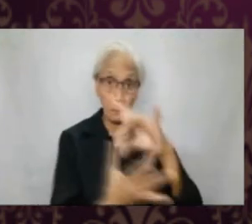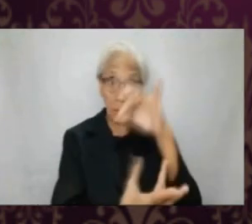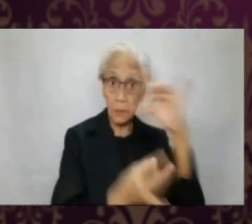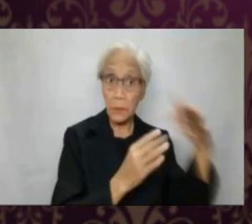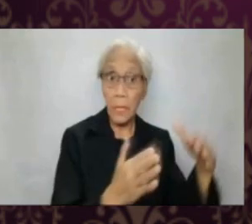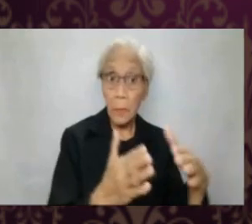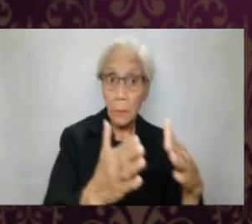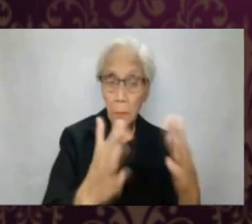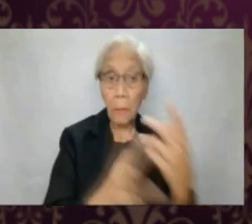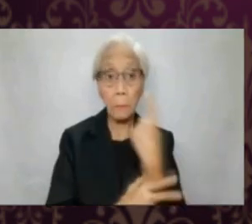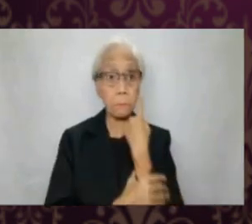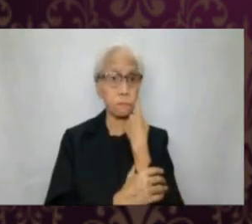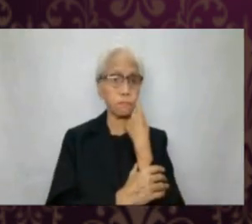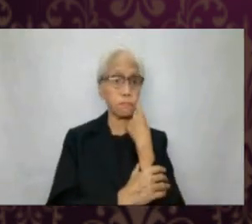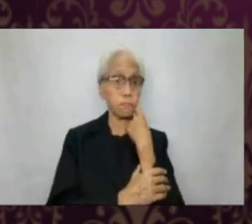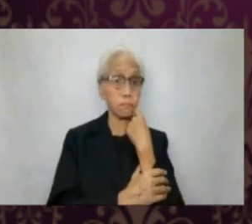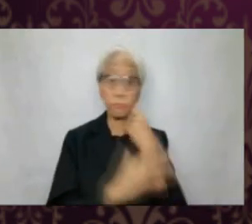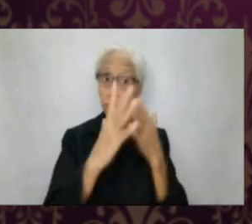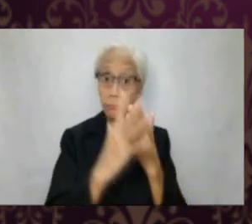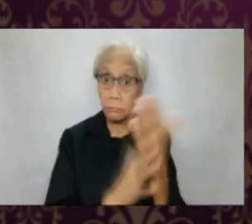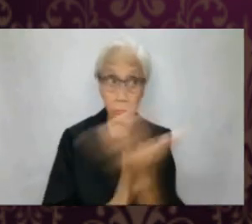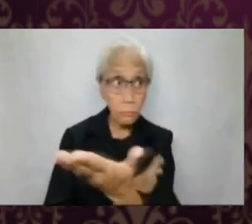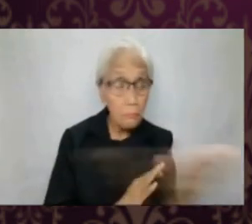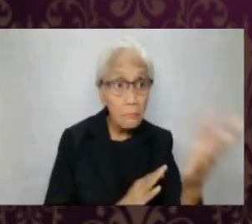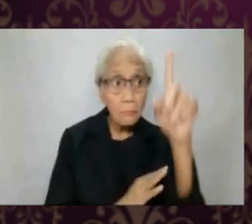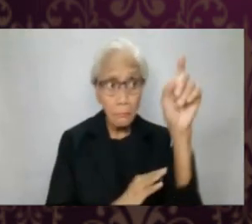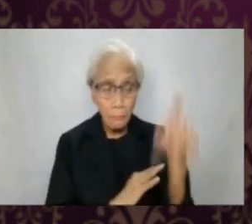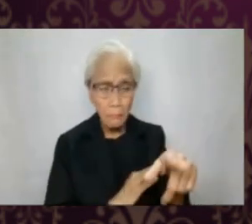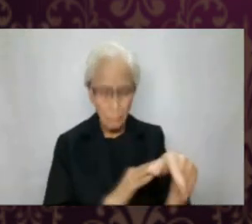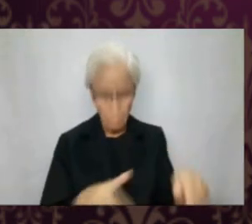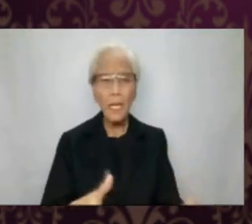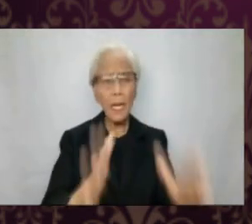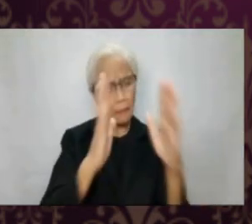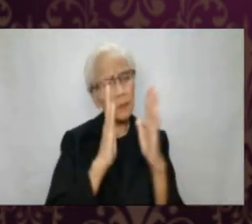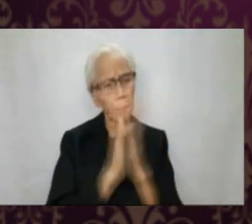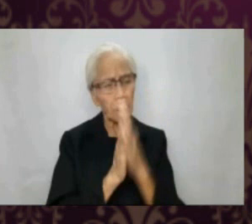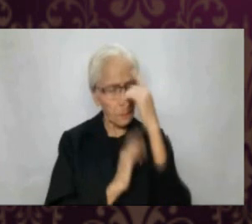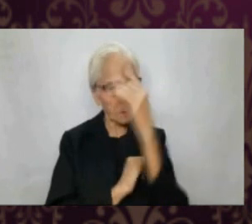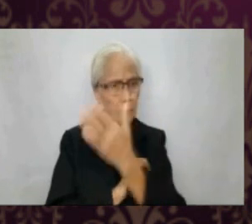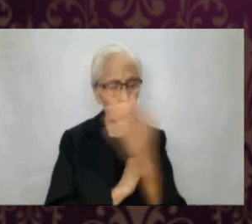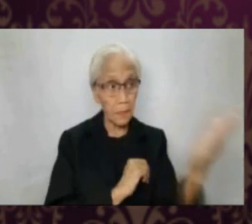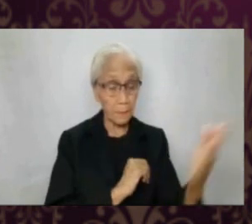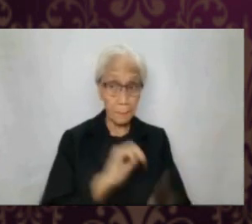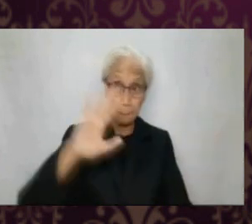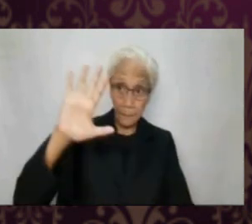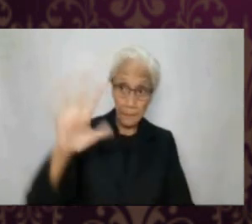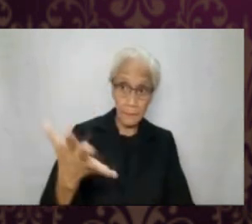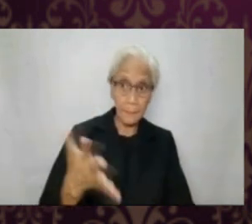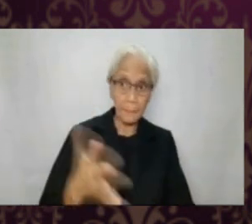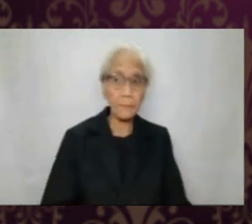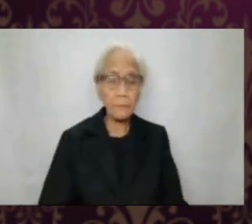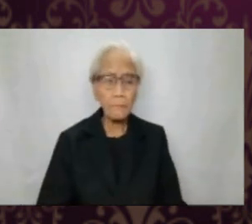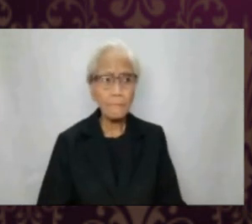in an emotional, intellectual, and spiritual way recently through you? Let us